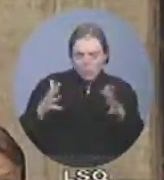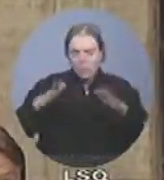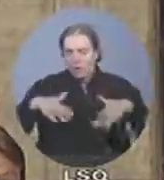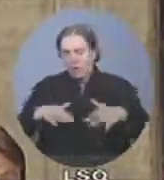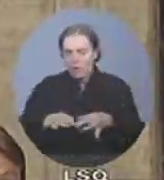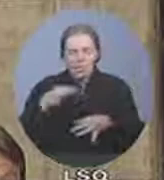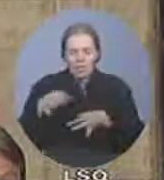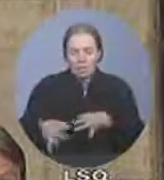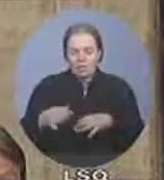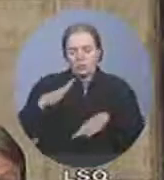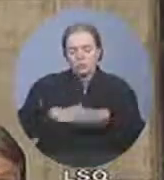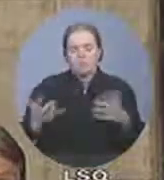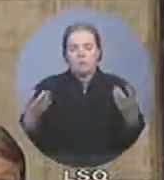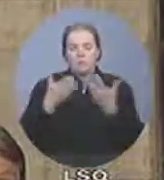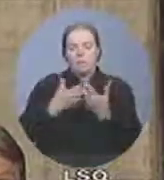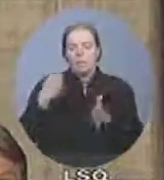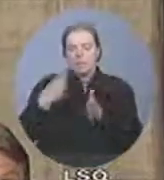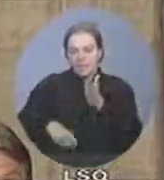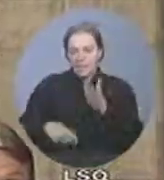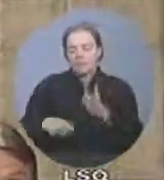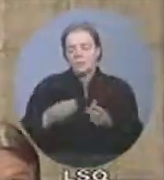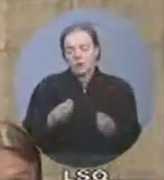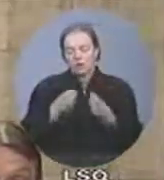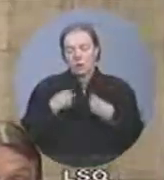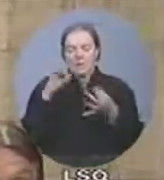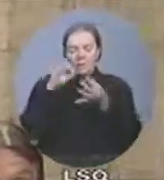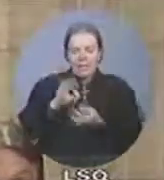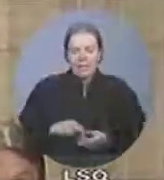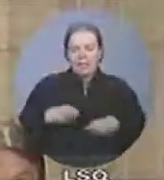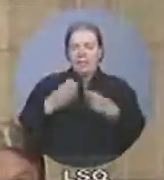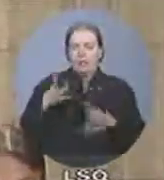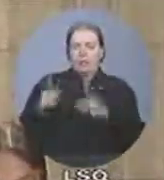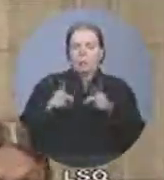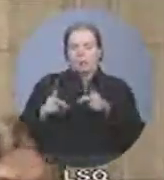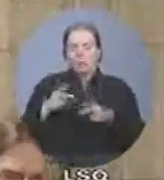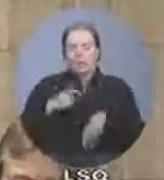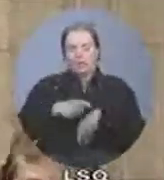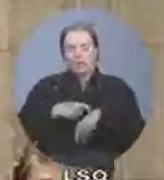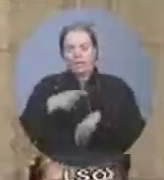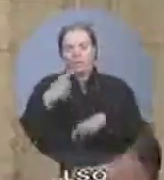the details, and give more time for the citizens to say they don't want his new tax?